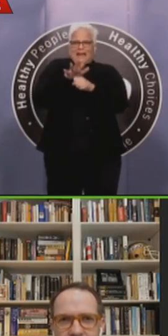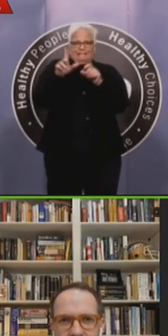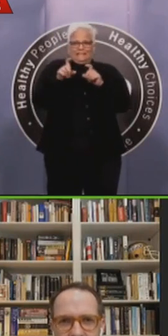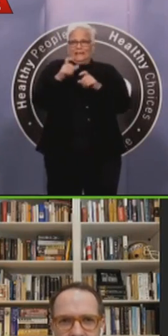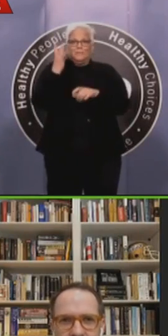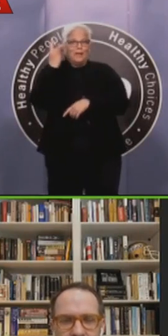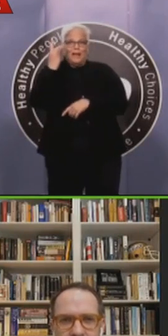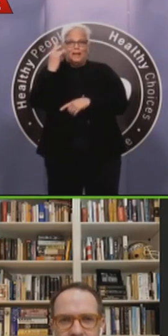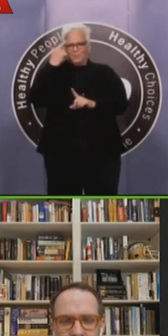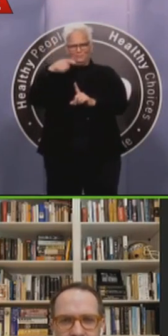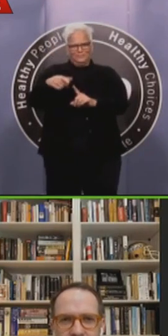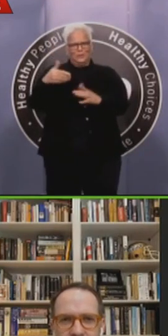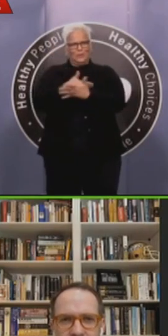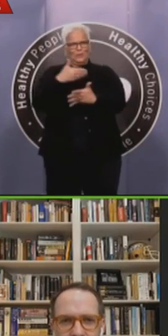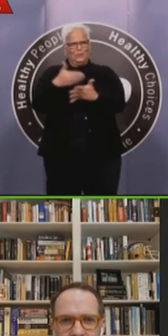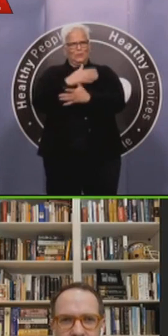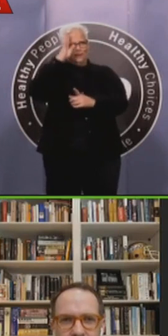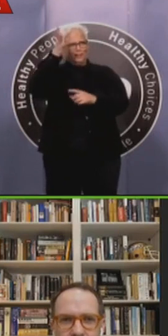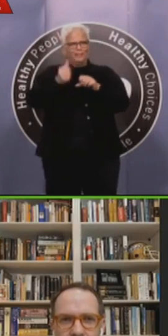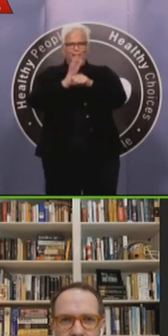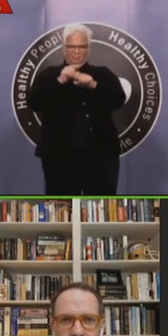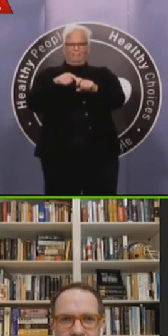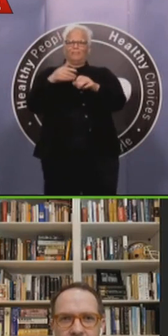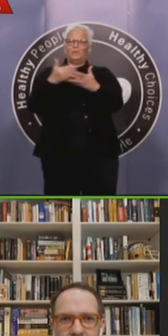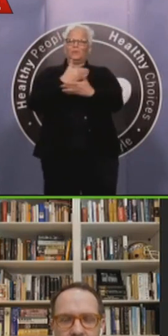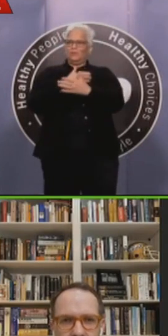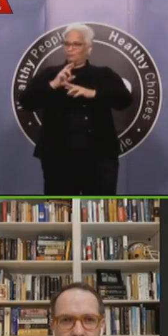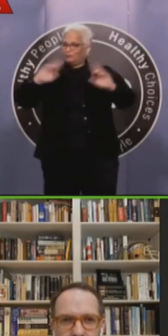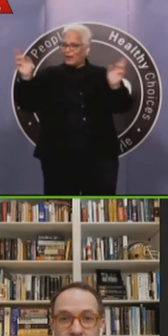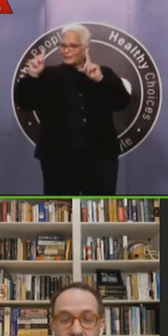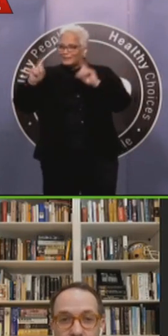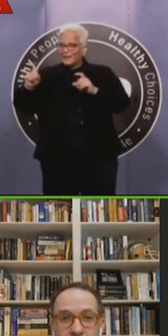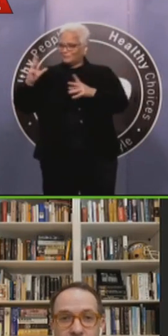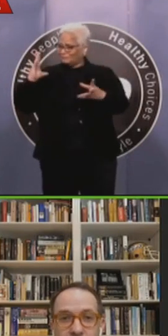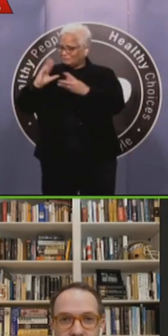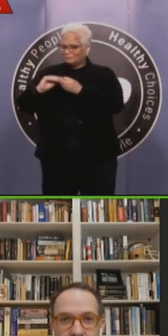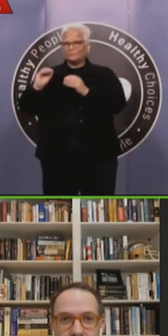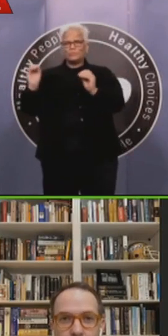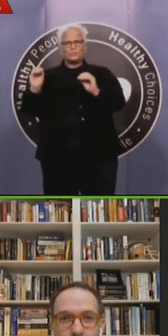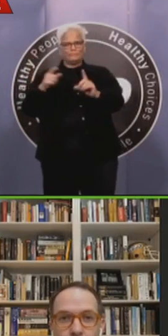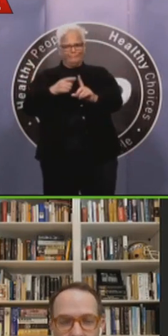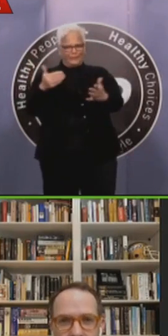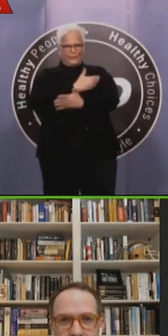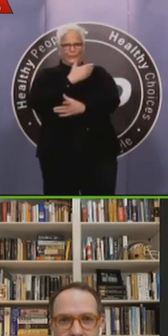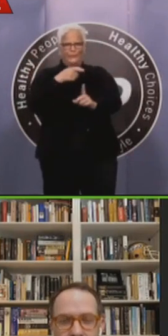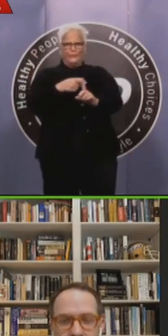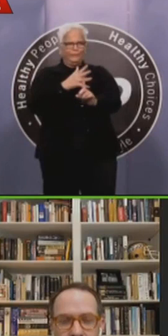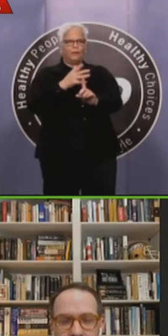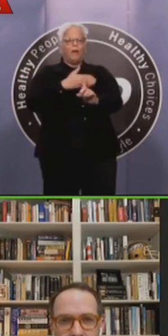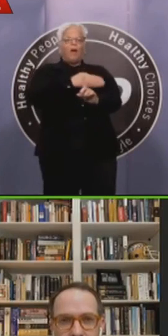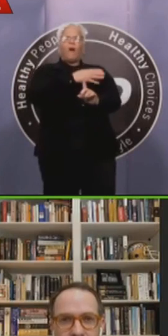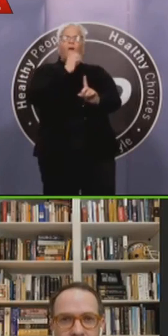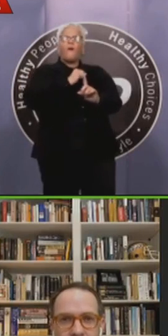reagent that's necessary for those kits to be effective. Uh, a scale for a new virus that no one in